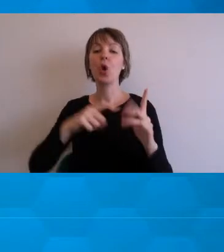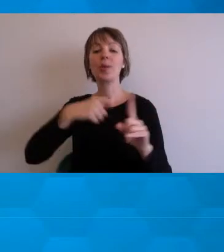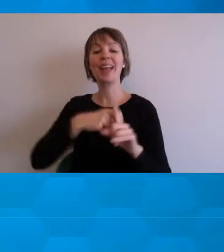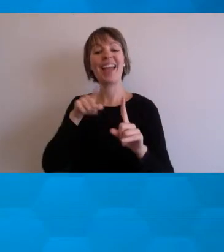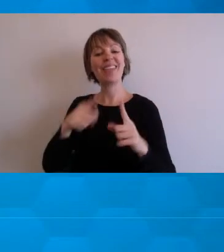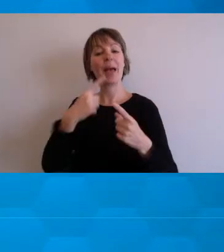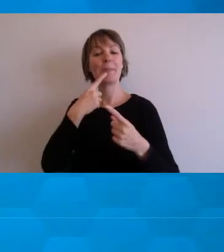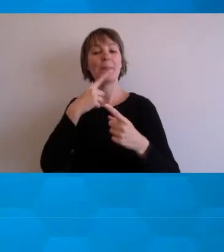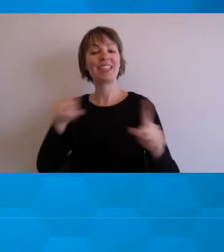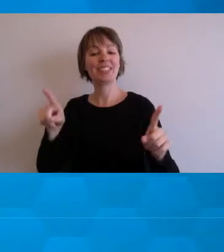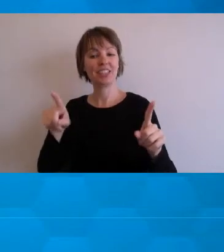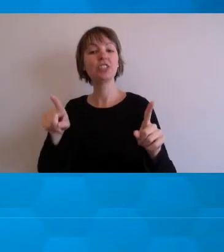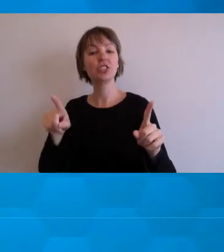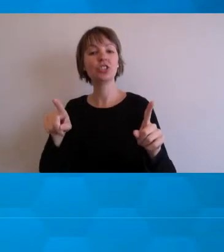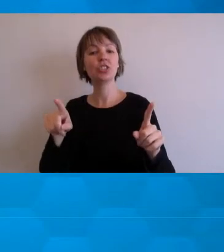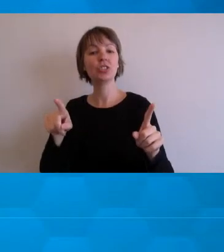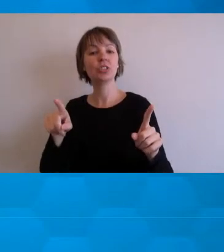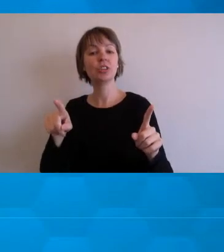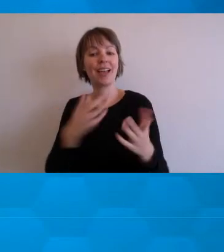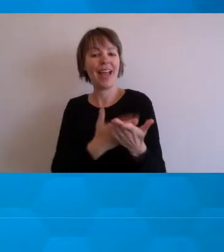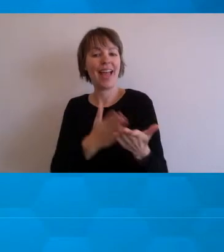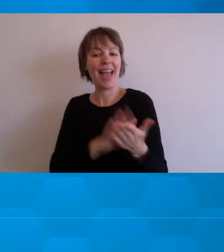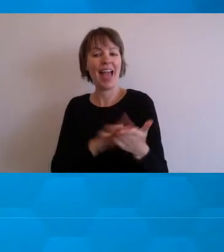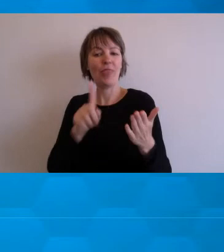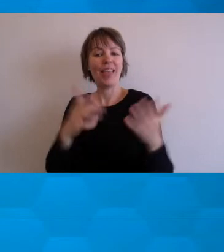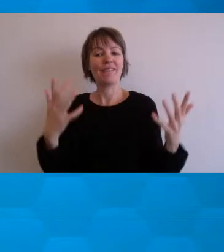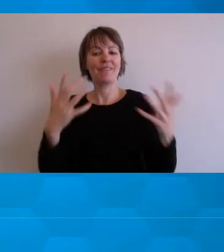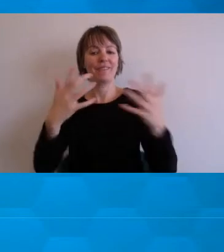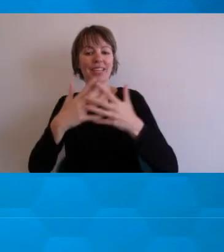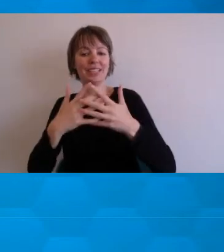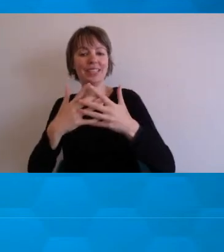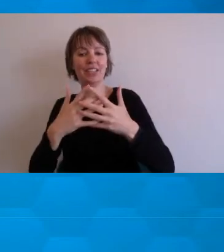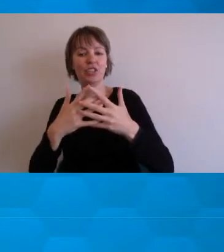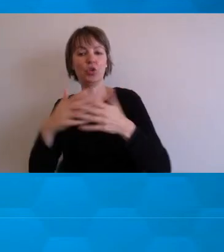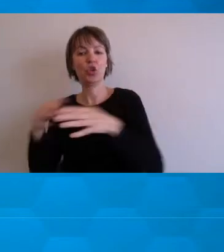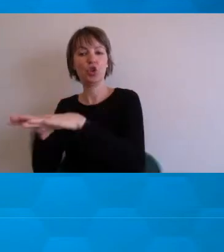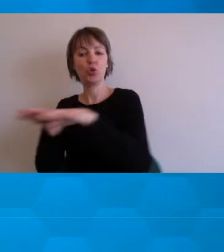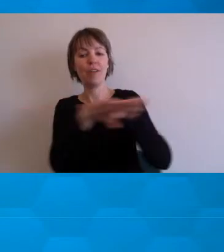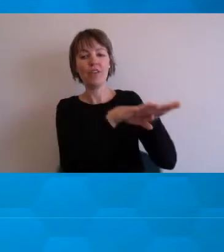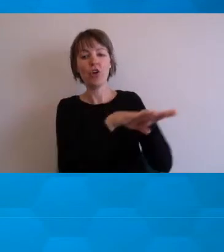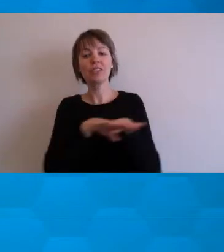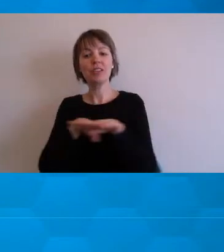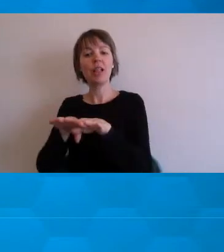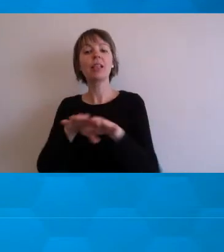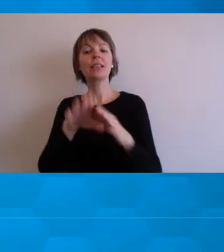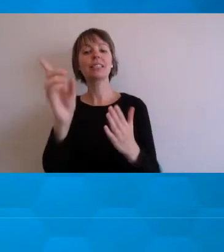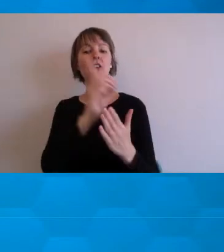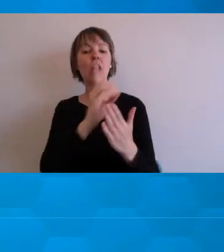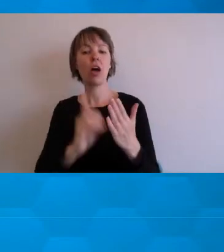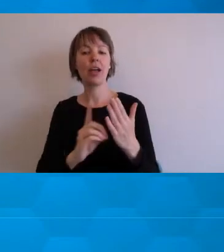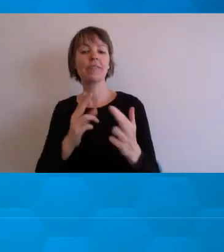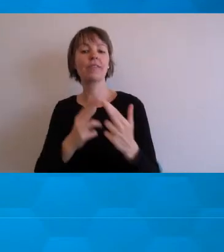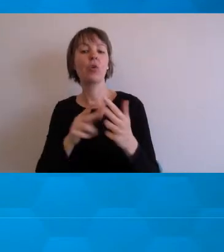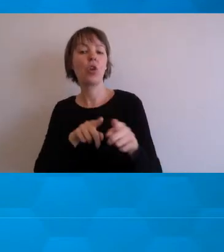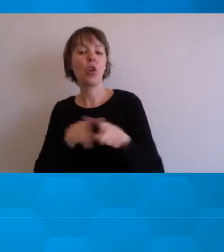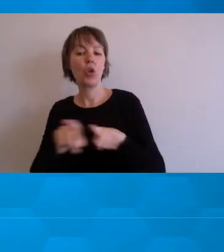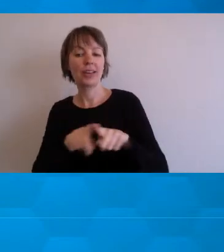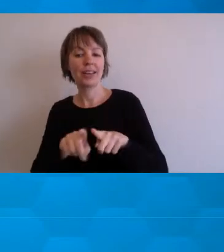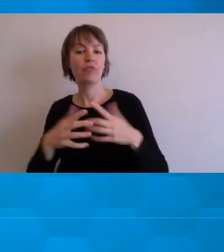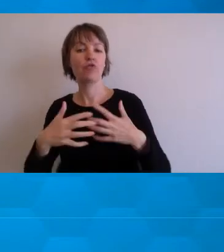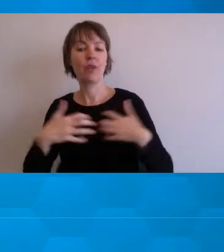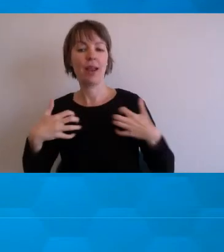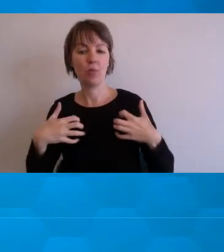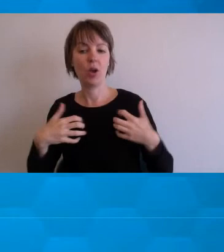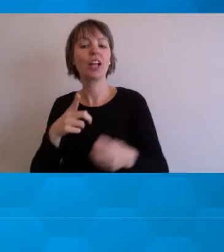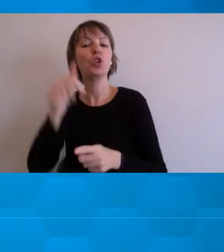the universal design for learning framework, there are various parts of the brain, as we know,